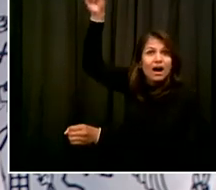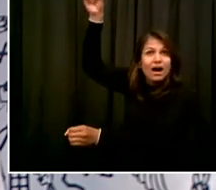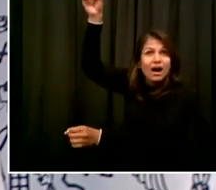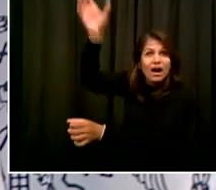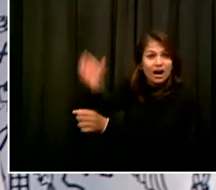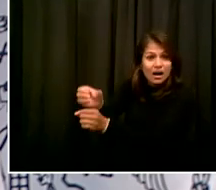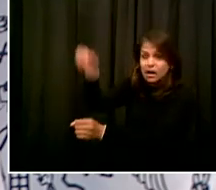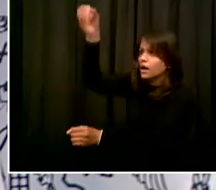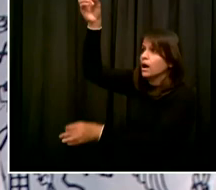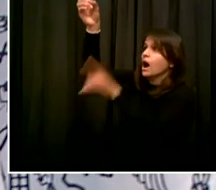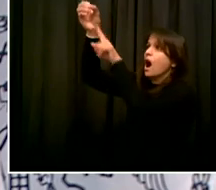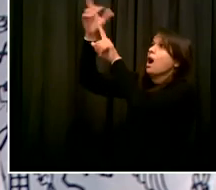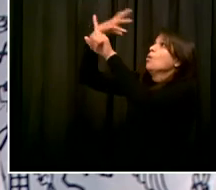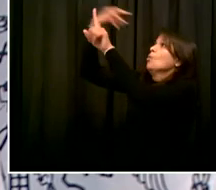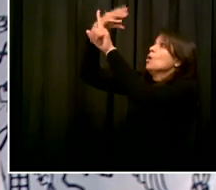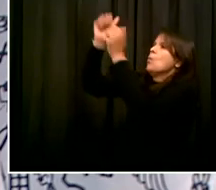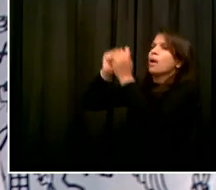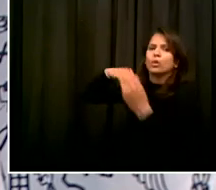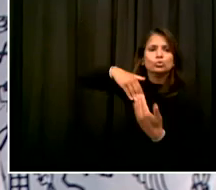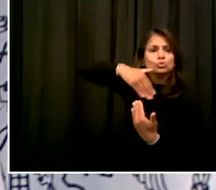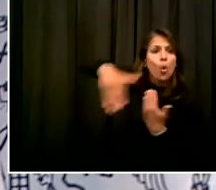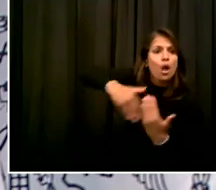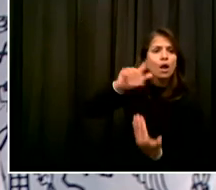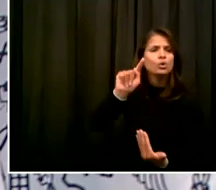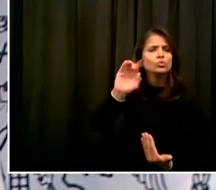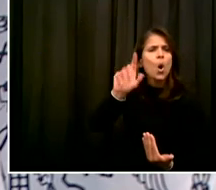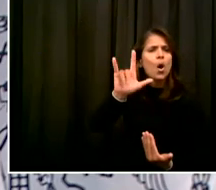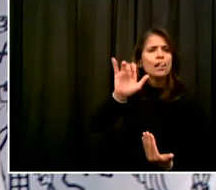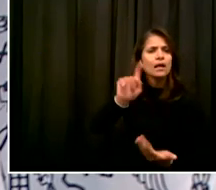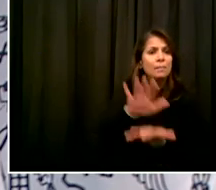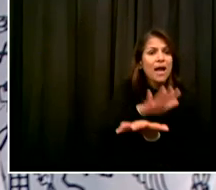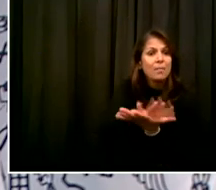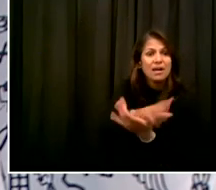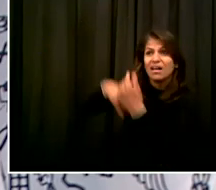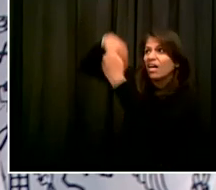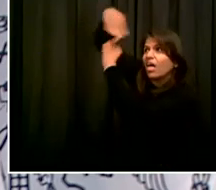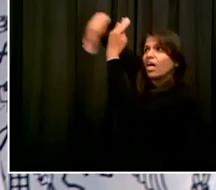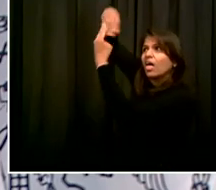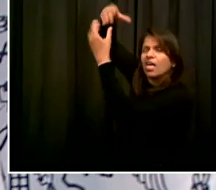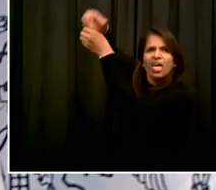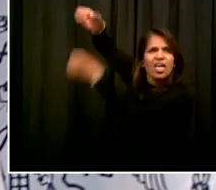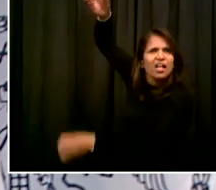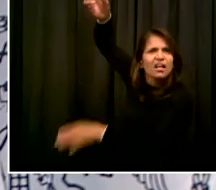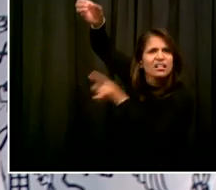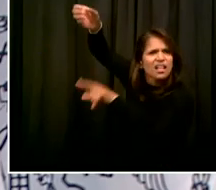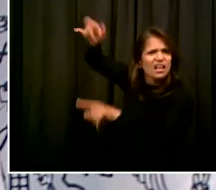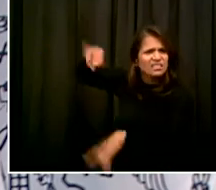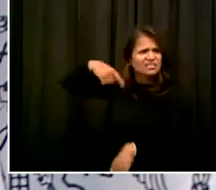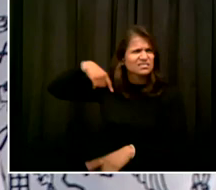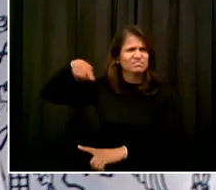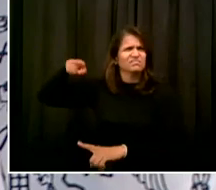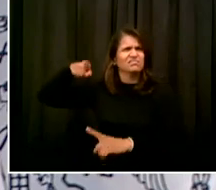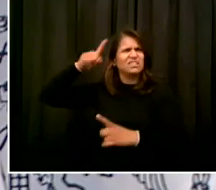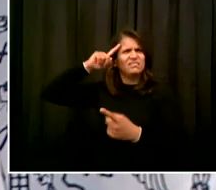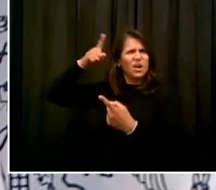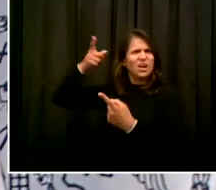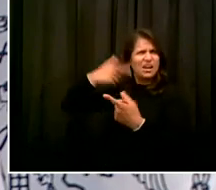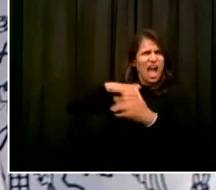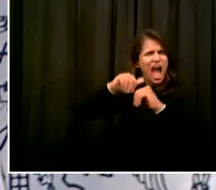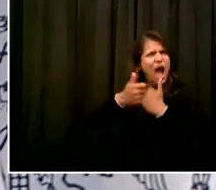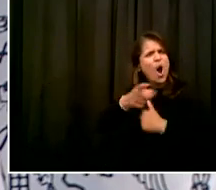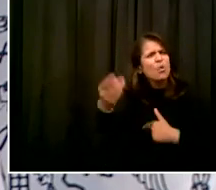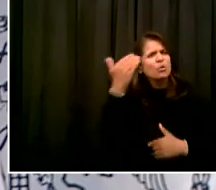explain a little bit about what does it look like when someone goes in and test for ventilation? If you could just explain that a little bit. Chancellor, and then